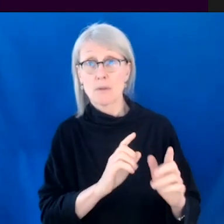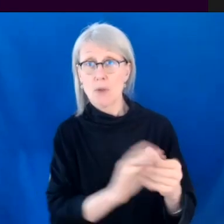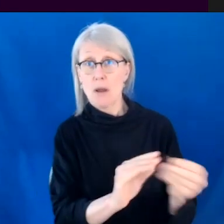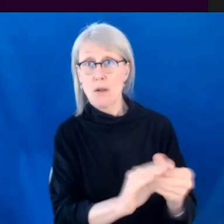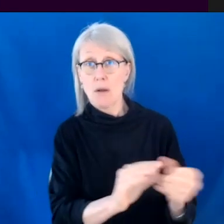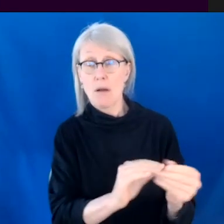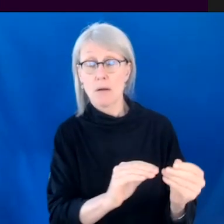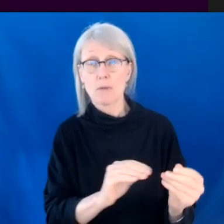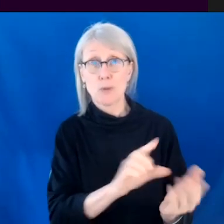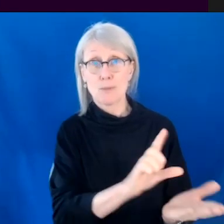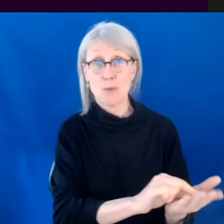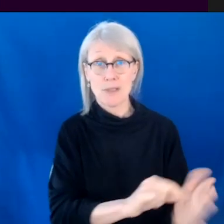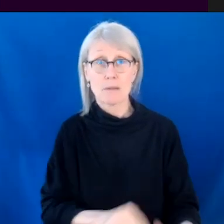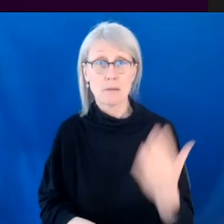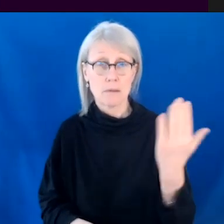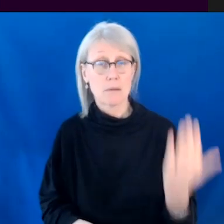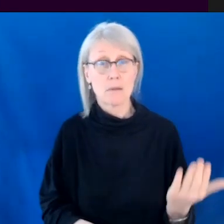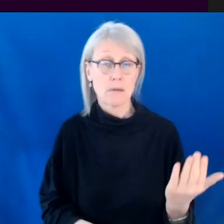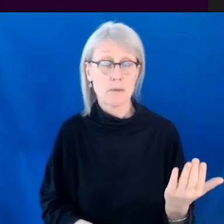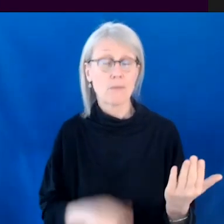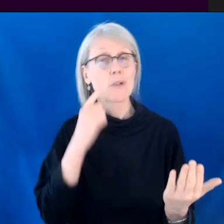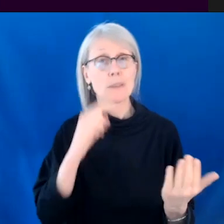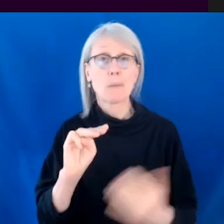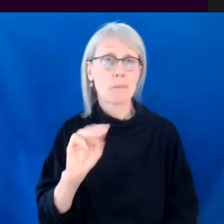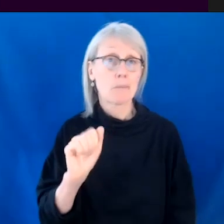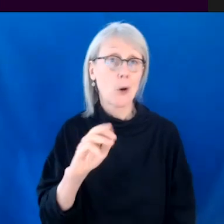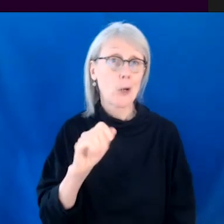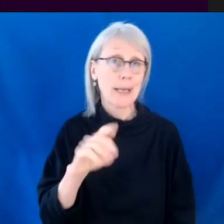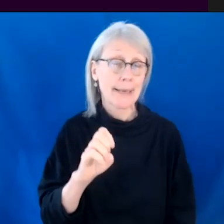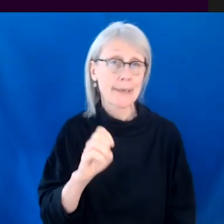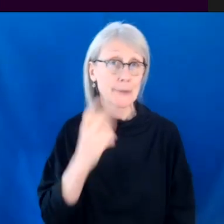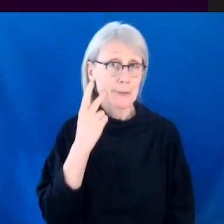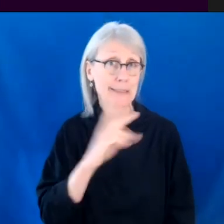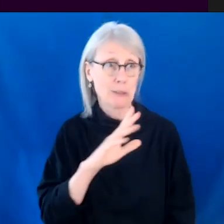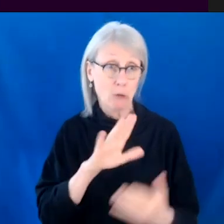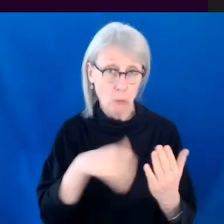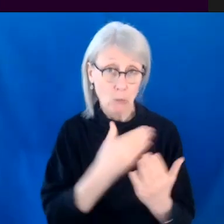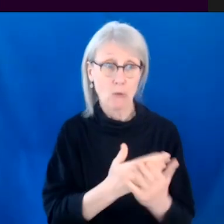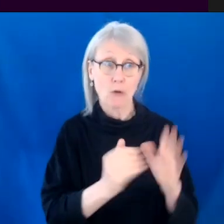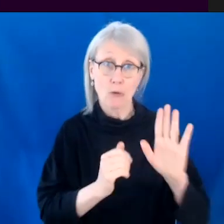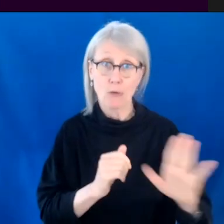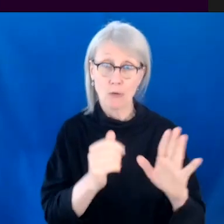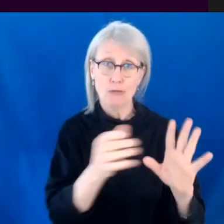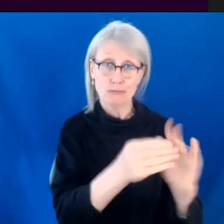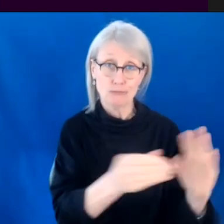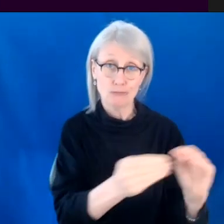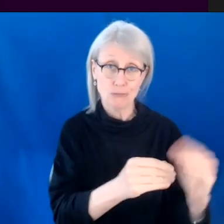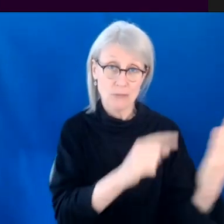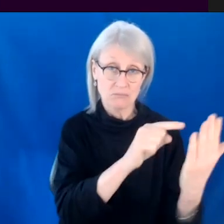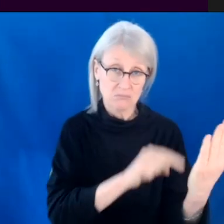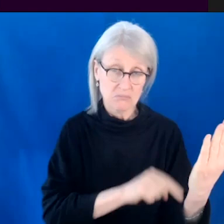see is just like, so say it was like Marlene, you will just see all of Marlene's lines in a row. And then I get to see, does every